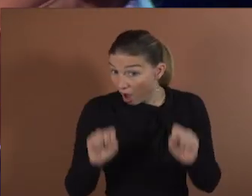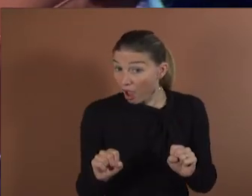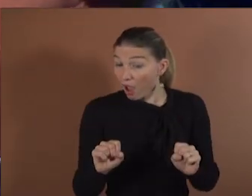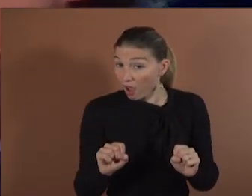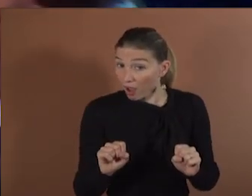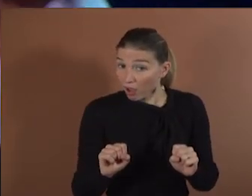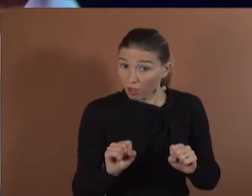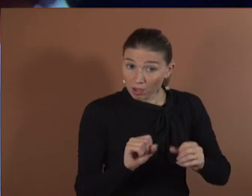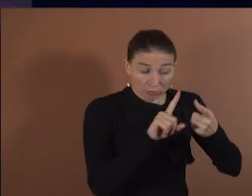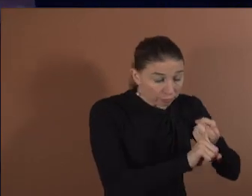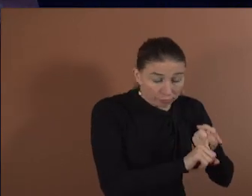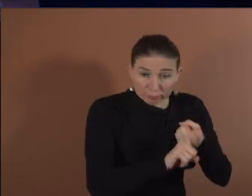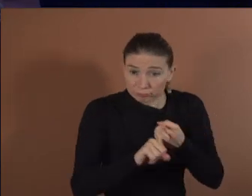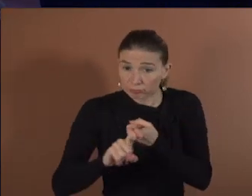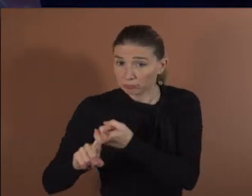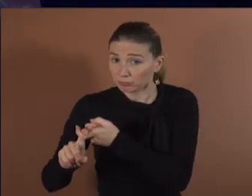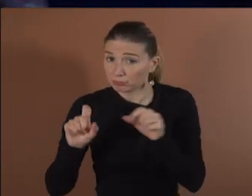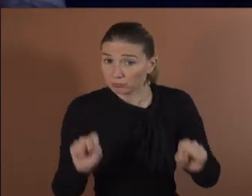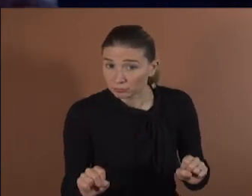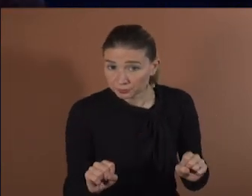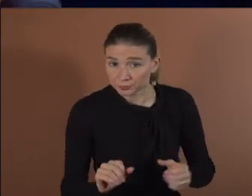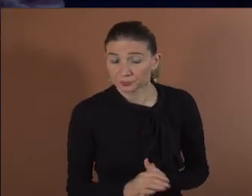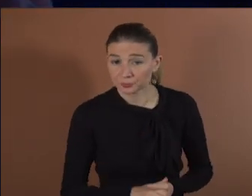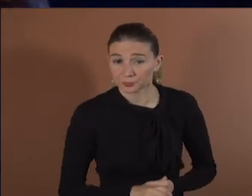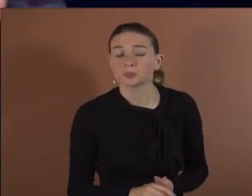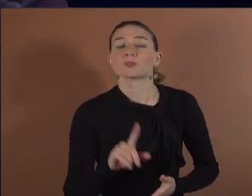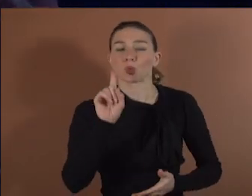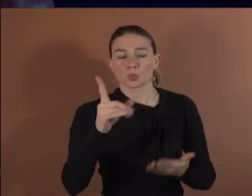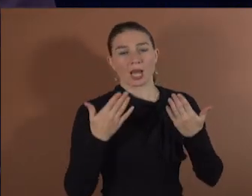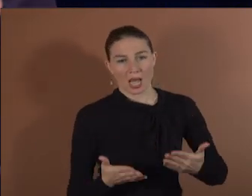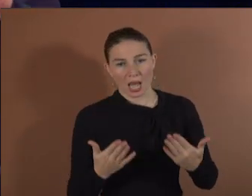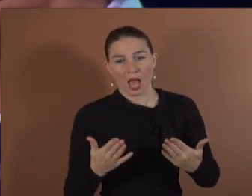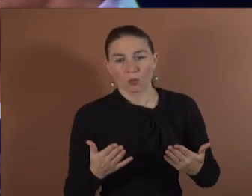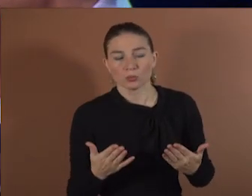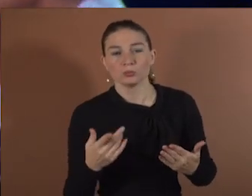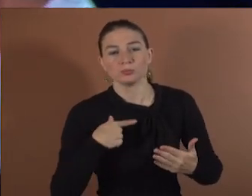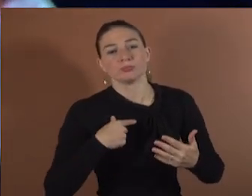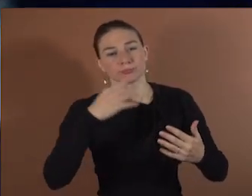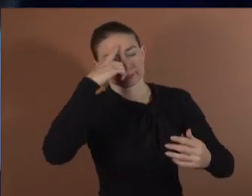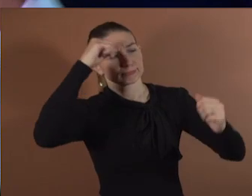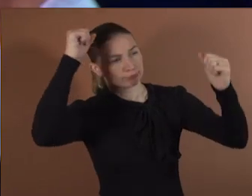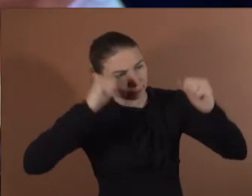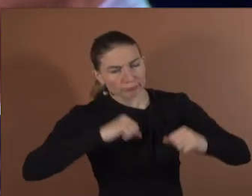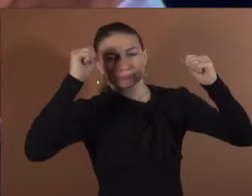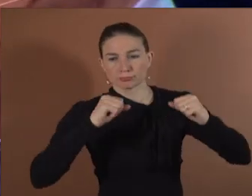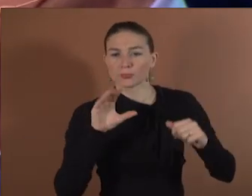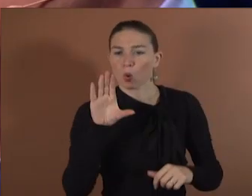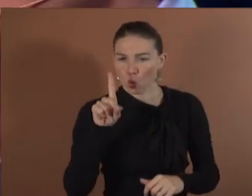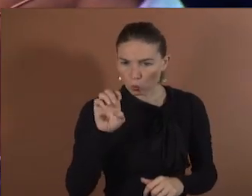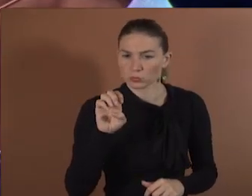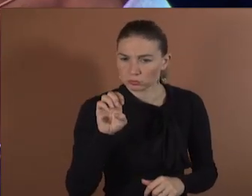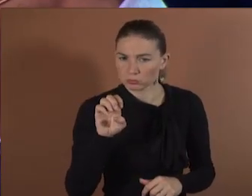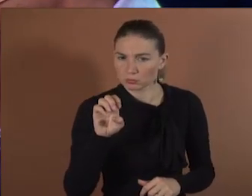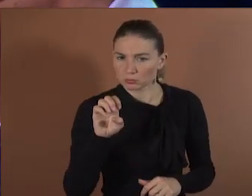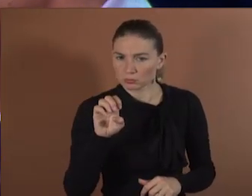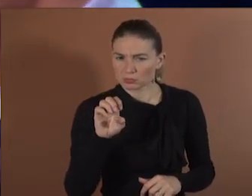she's doing it and how long she's doing it. And we agreed with a very ingenious technique to a code which is easy to learn, just